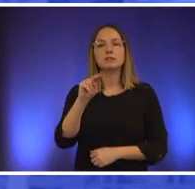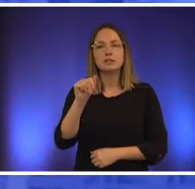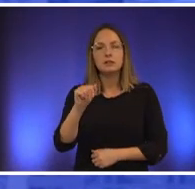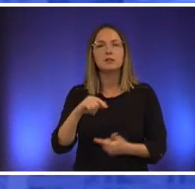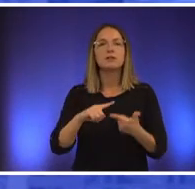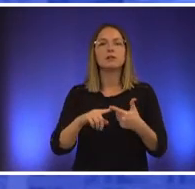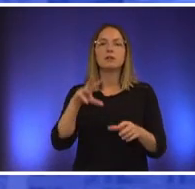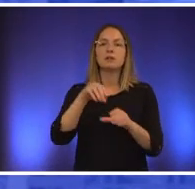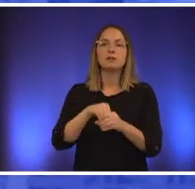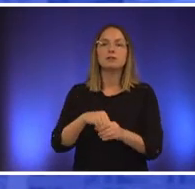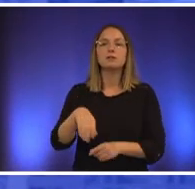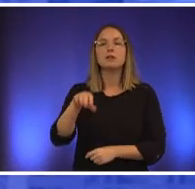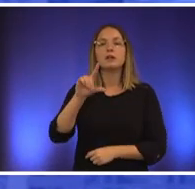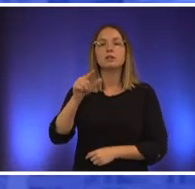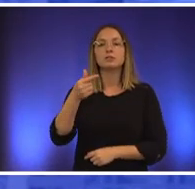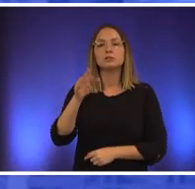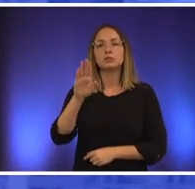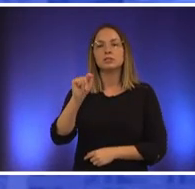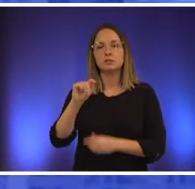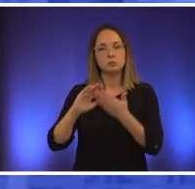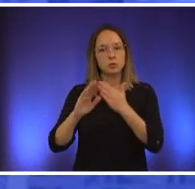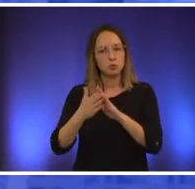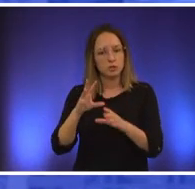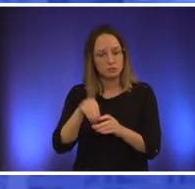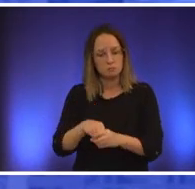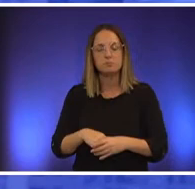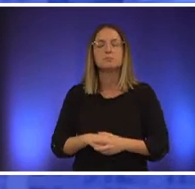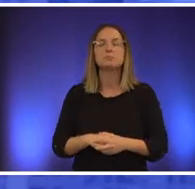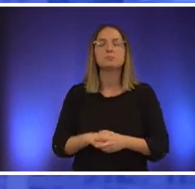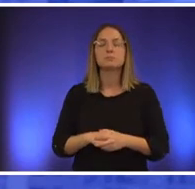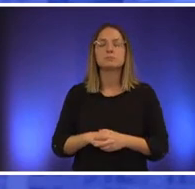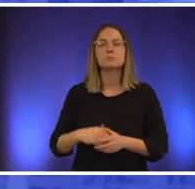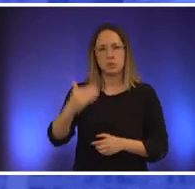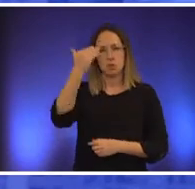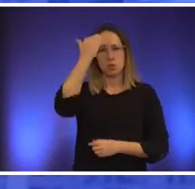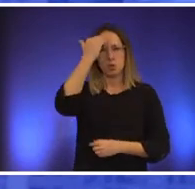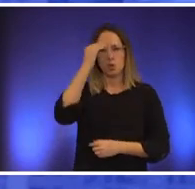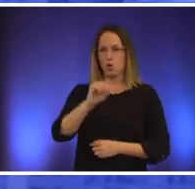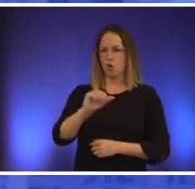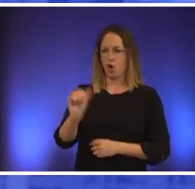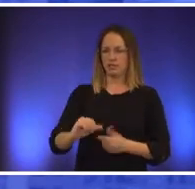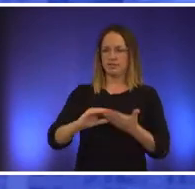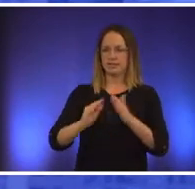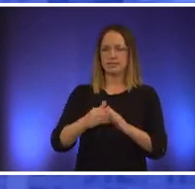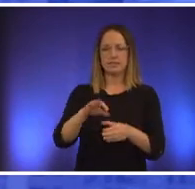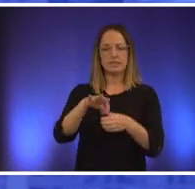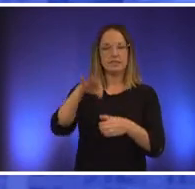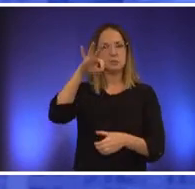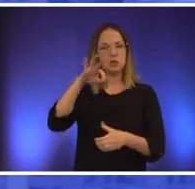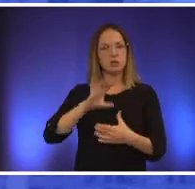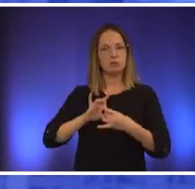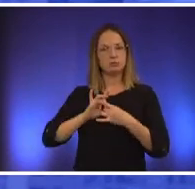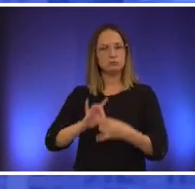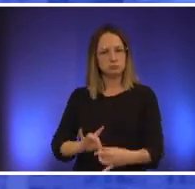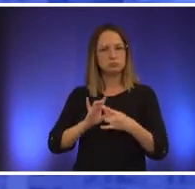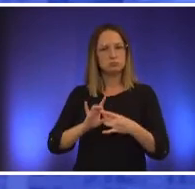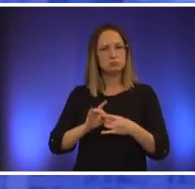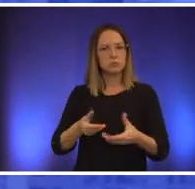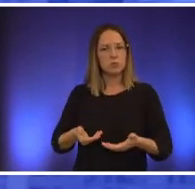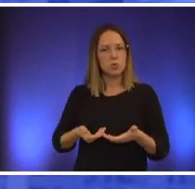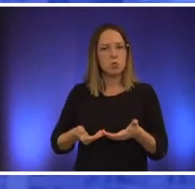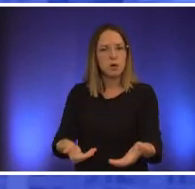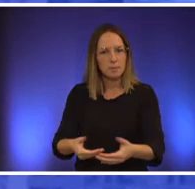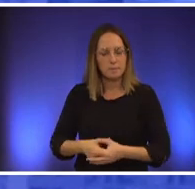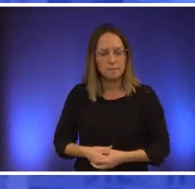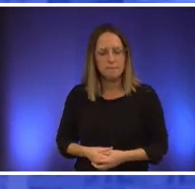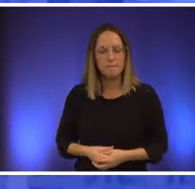community um i knew that there was a spirit of austin that would welcome me and i have